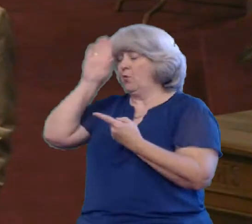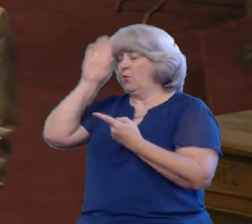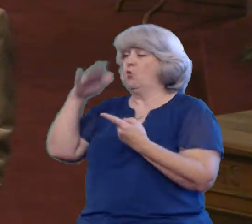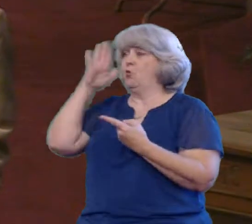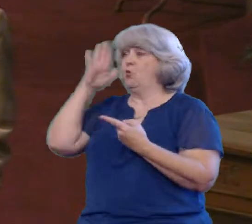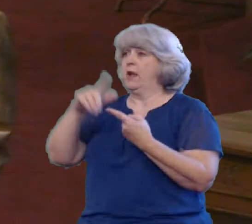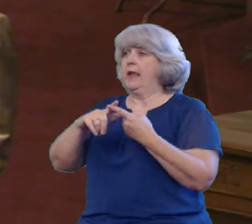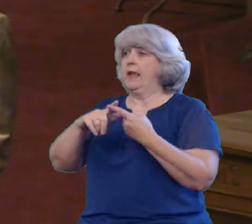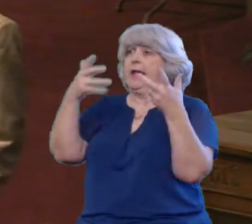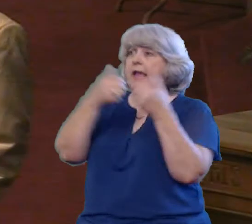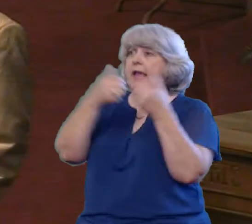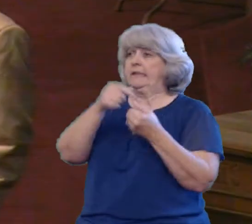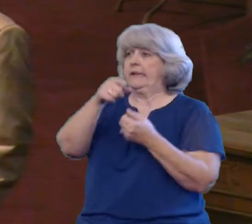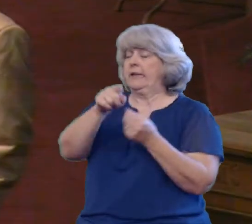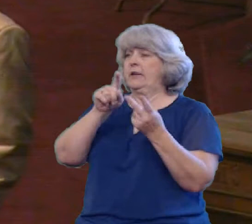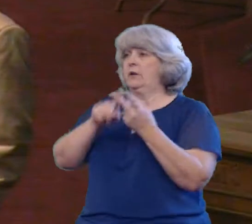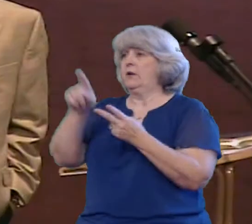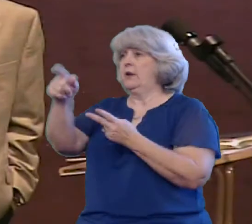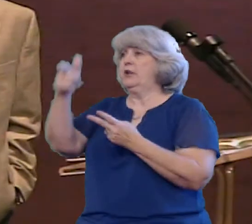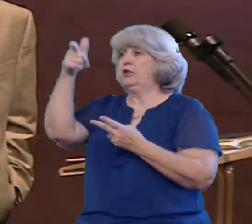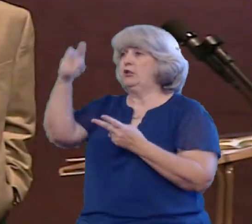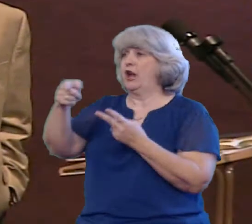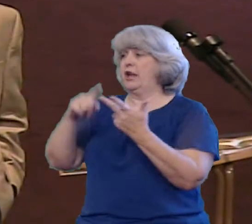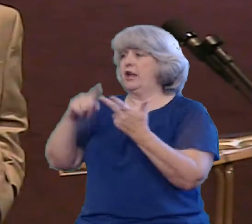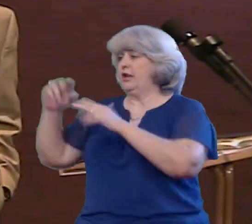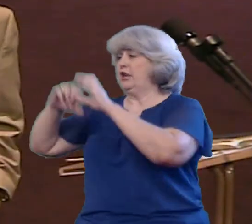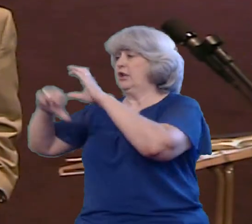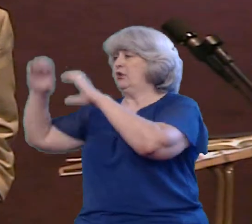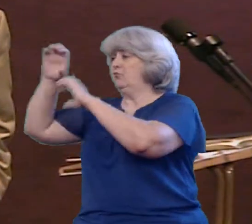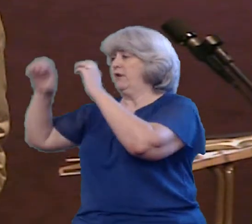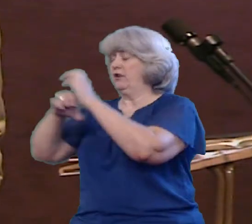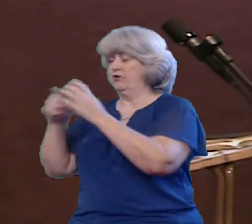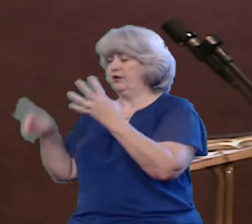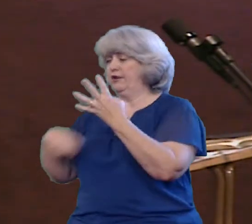on this street There's road construction and it's gonna rain And that's it